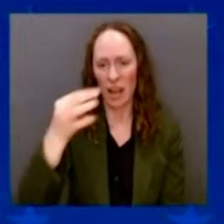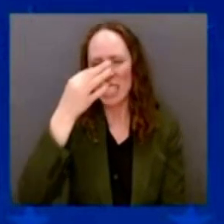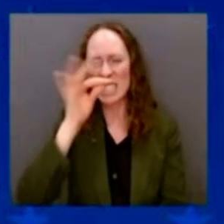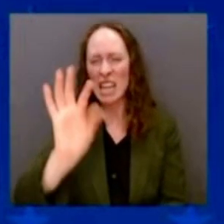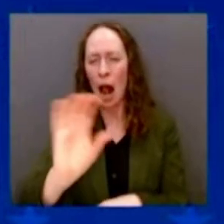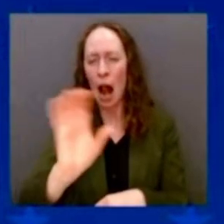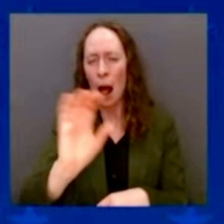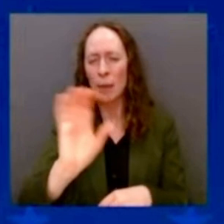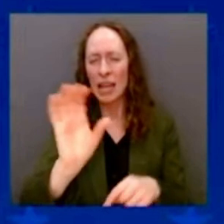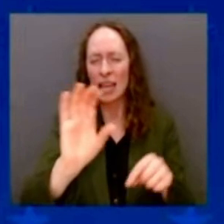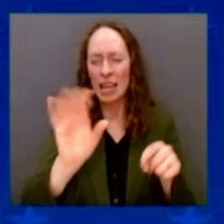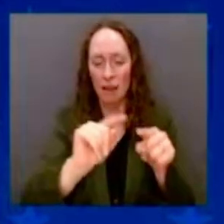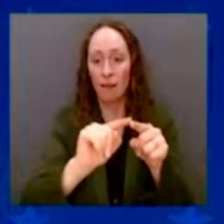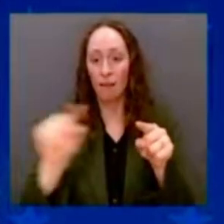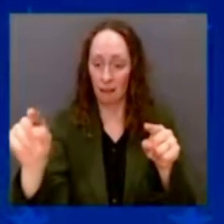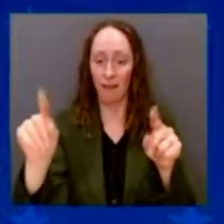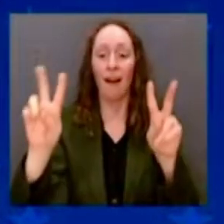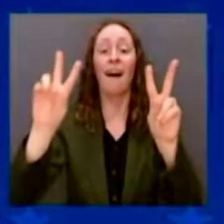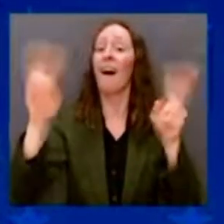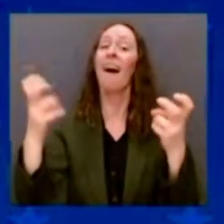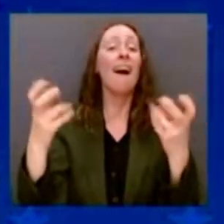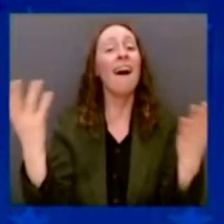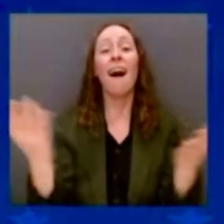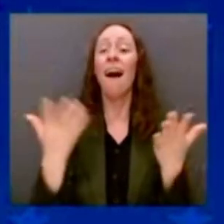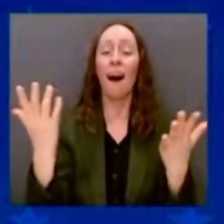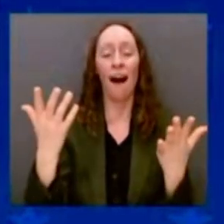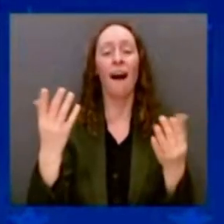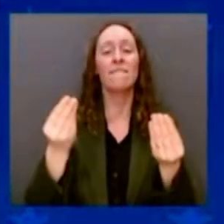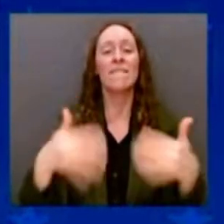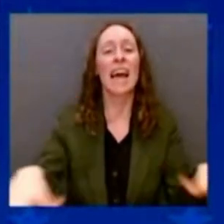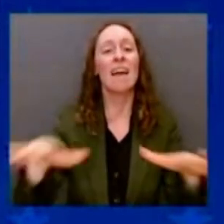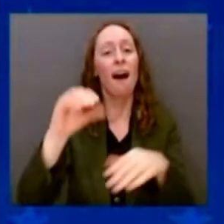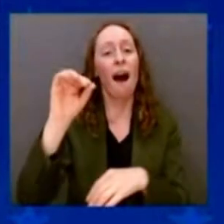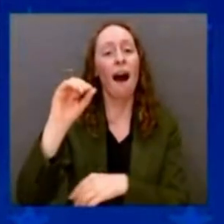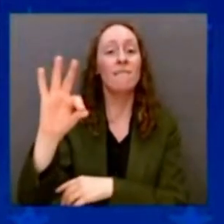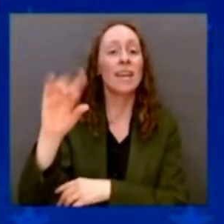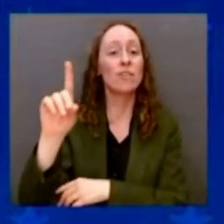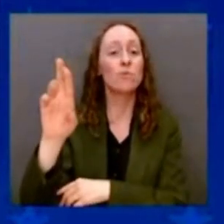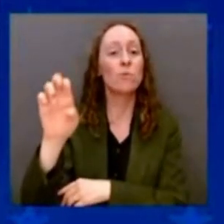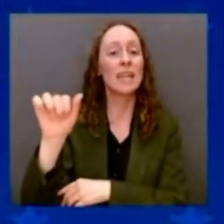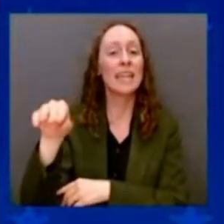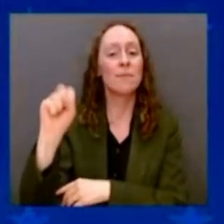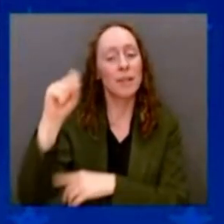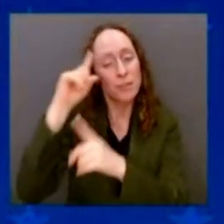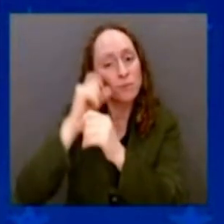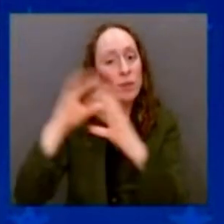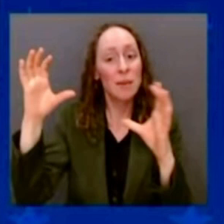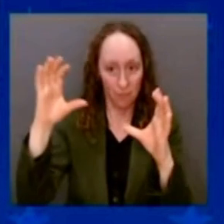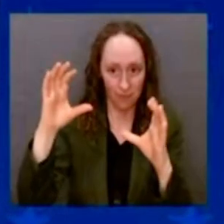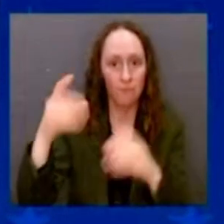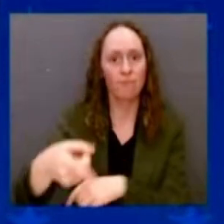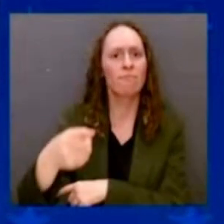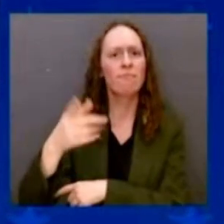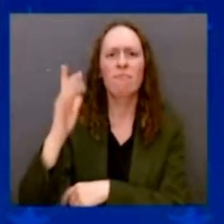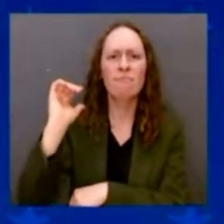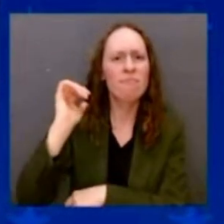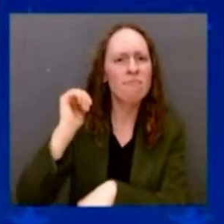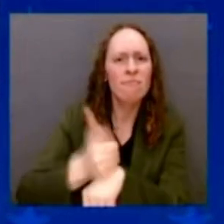invest. They're going to invest $20 billion — it's already started — to build two chip fac — fabs, they call them — factories.